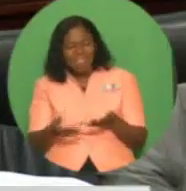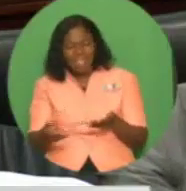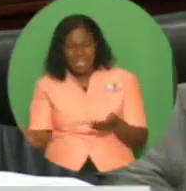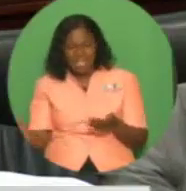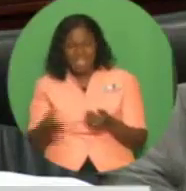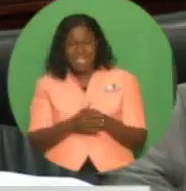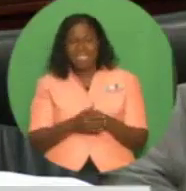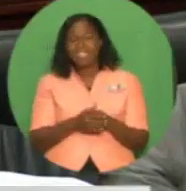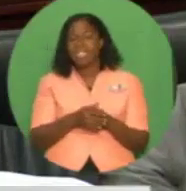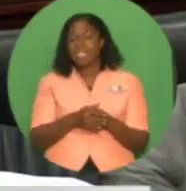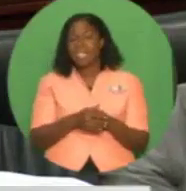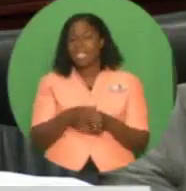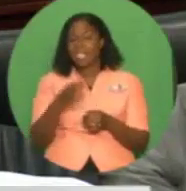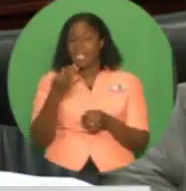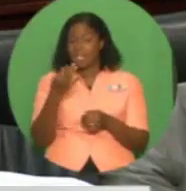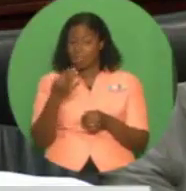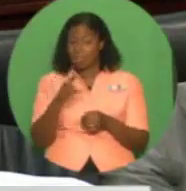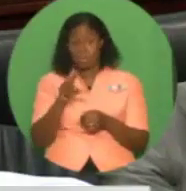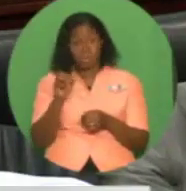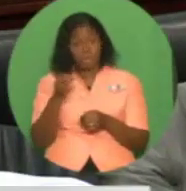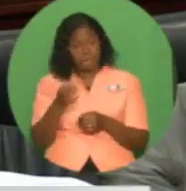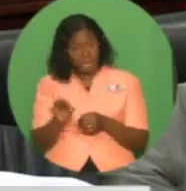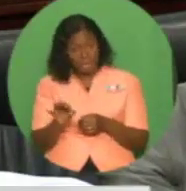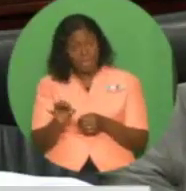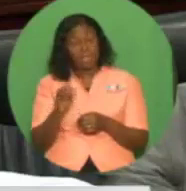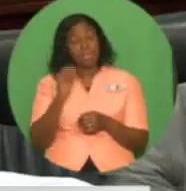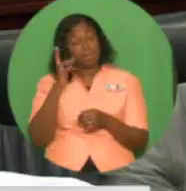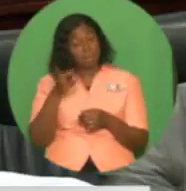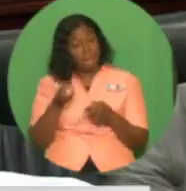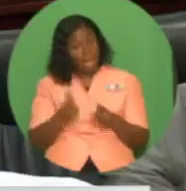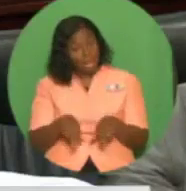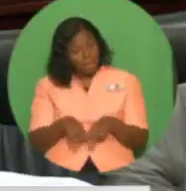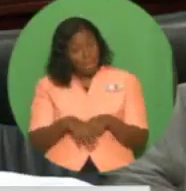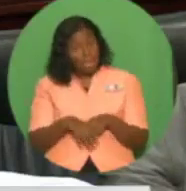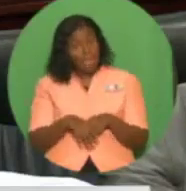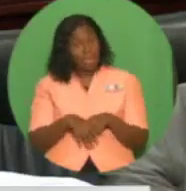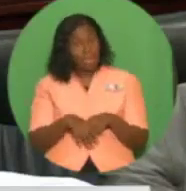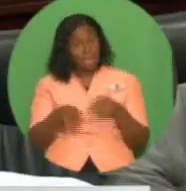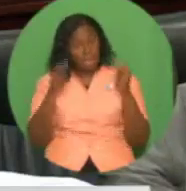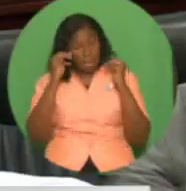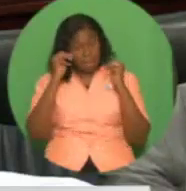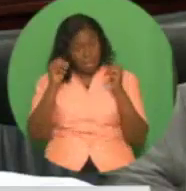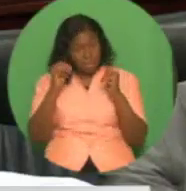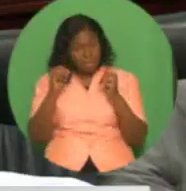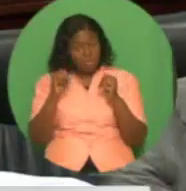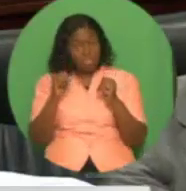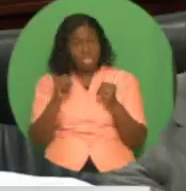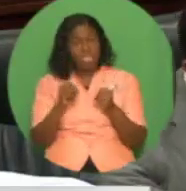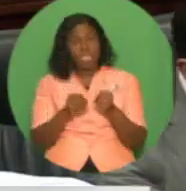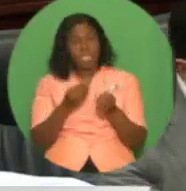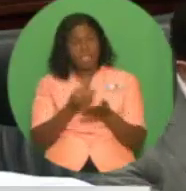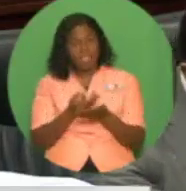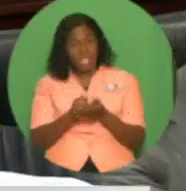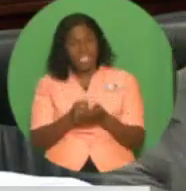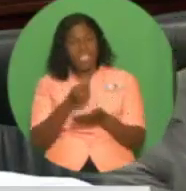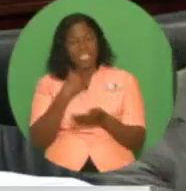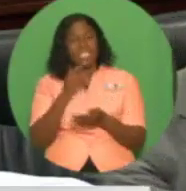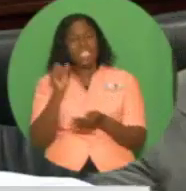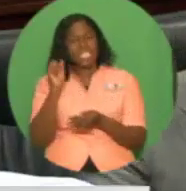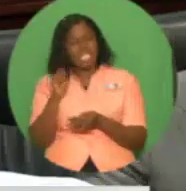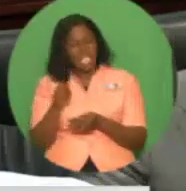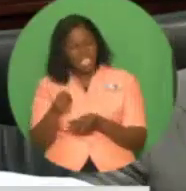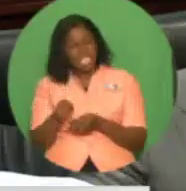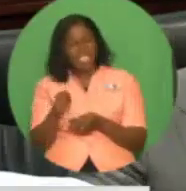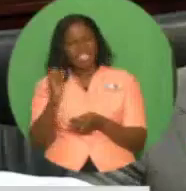undertaking will be realized, and the Ministry of Finance has agreed to approve loan financing by the THA for its